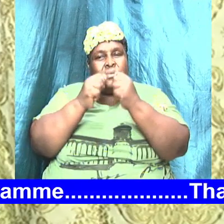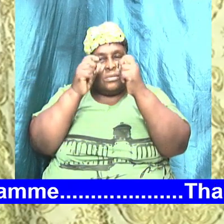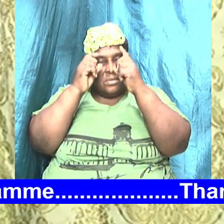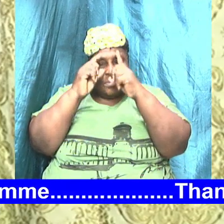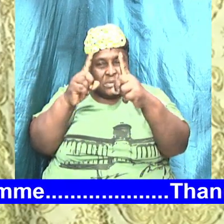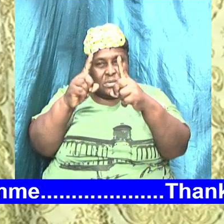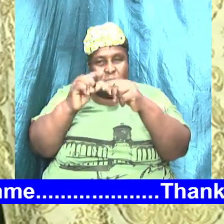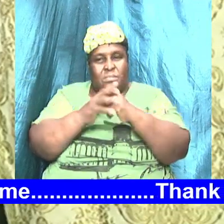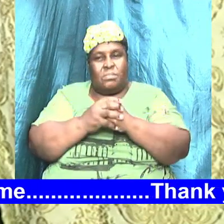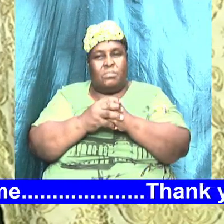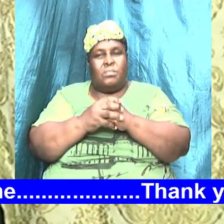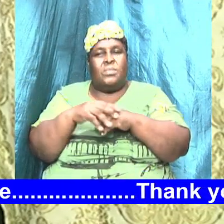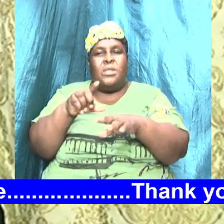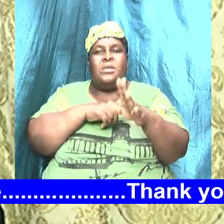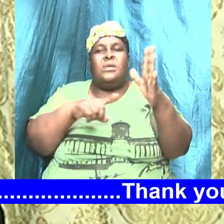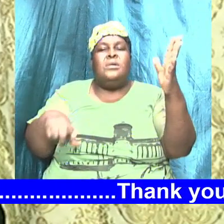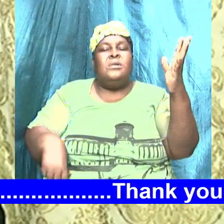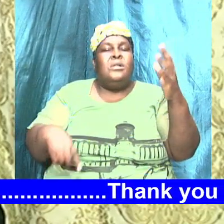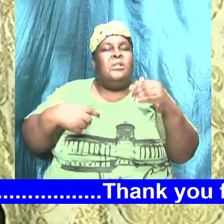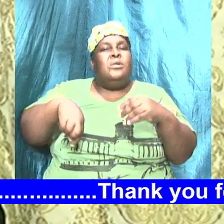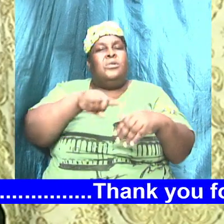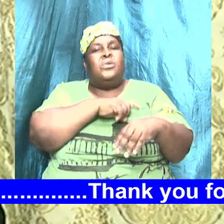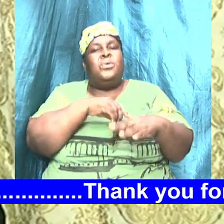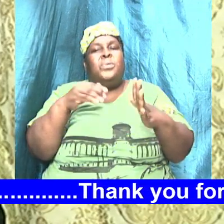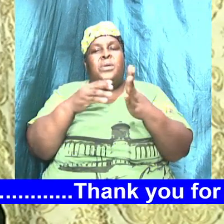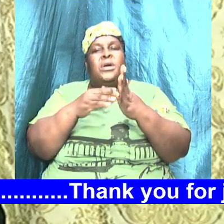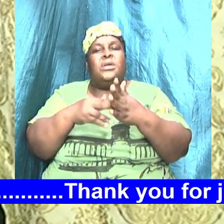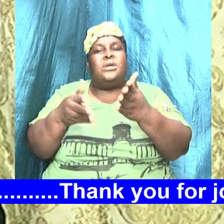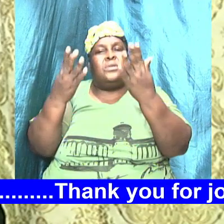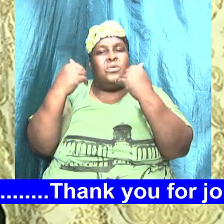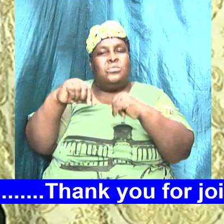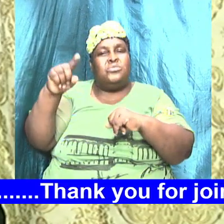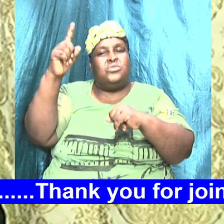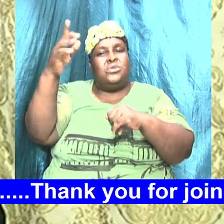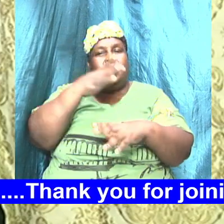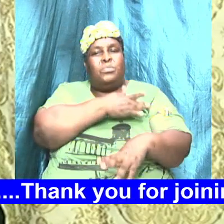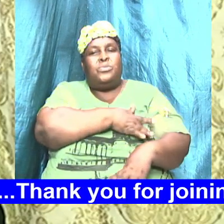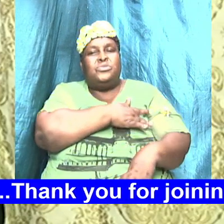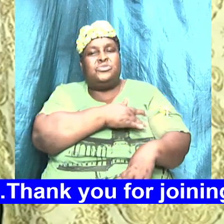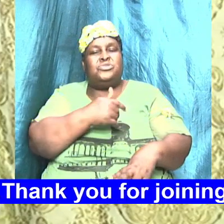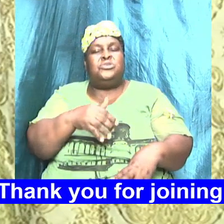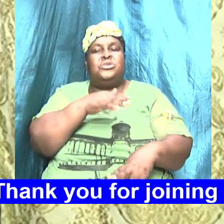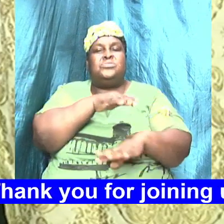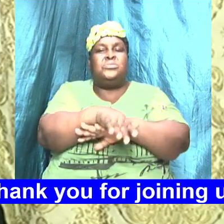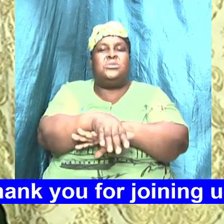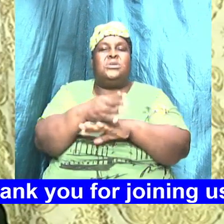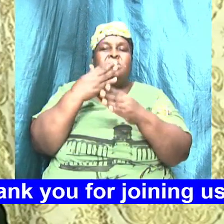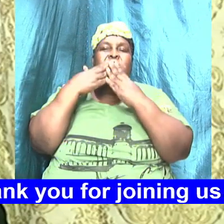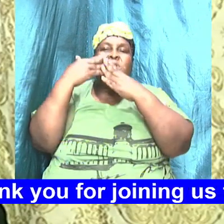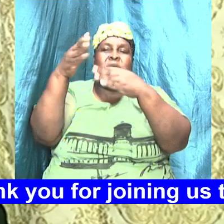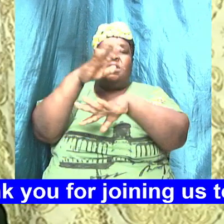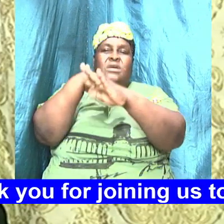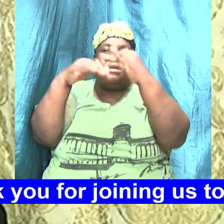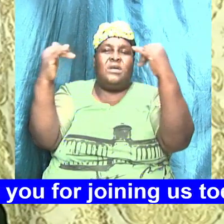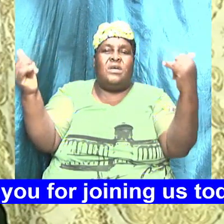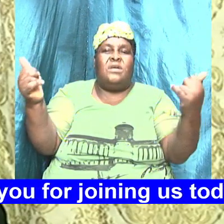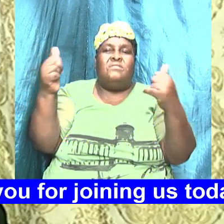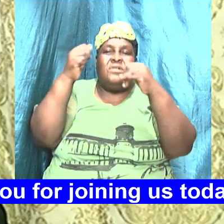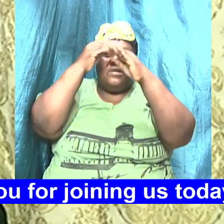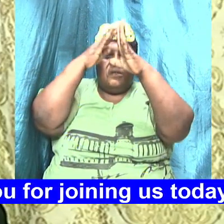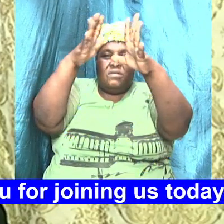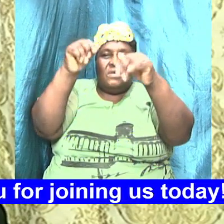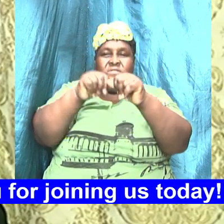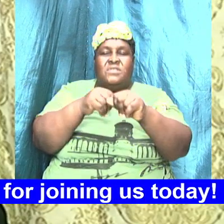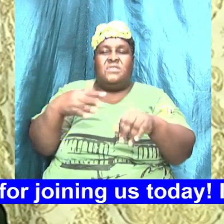Amen Just Bow Your Heads Lord We Again Come To You And We Appreciate You Tonight We Thank You Heavenly Father For Everything